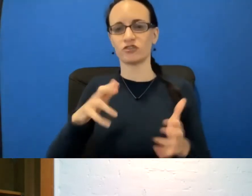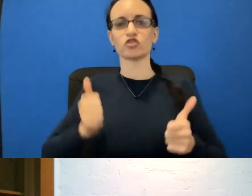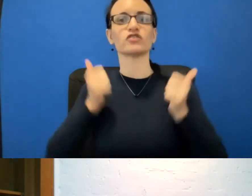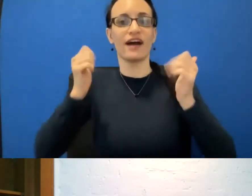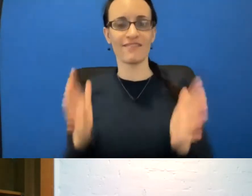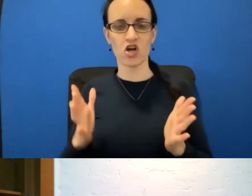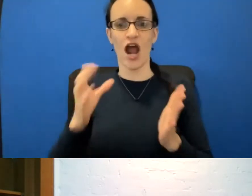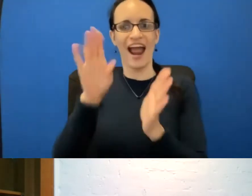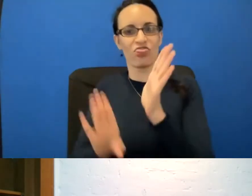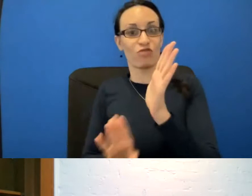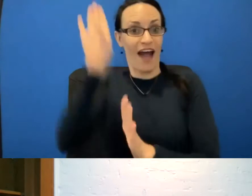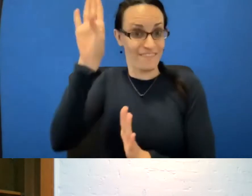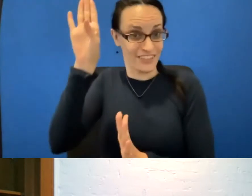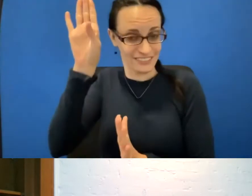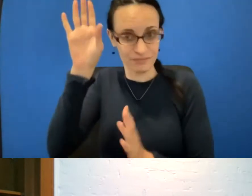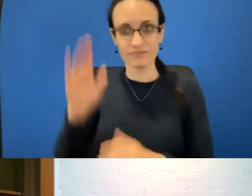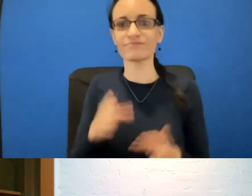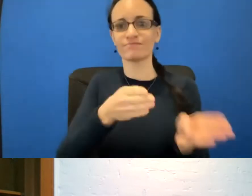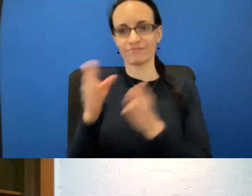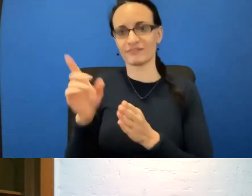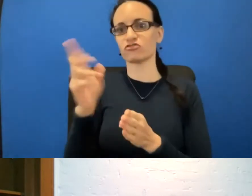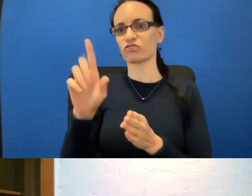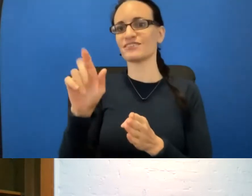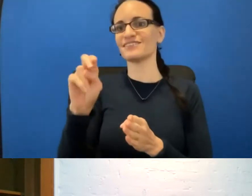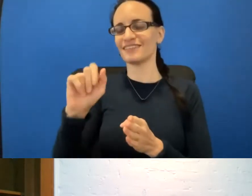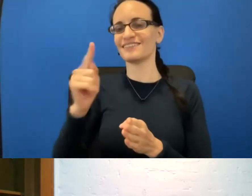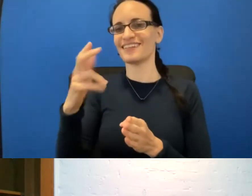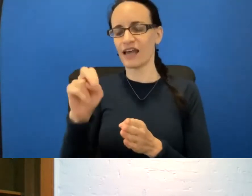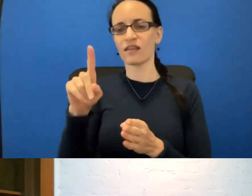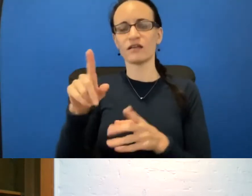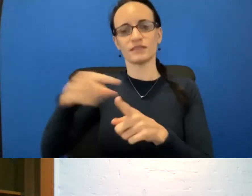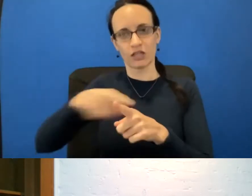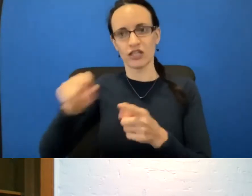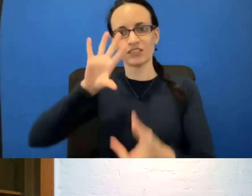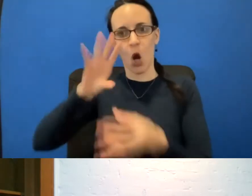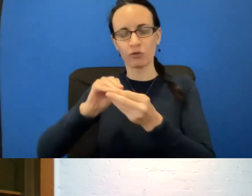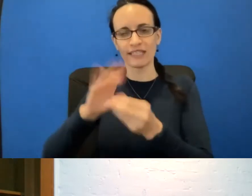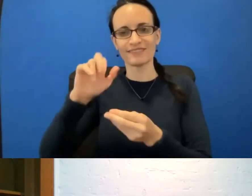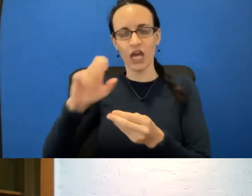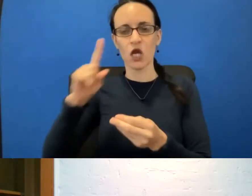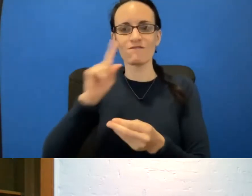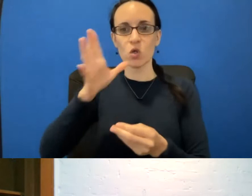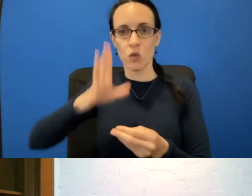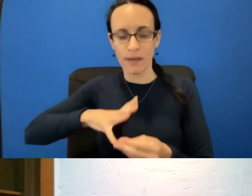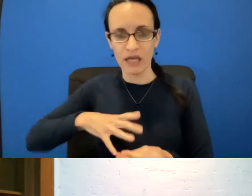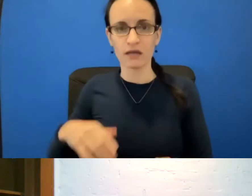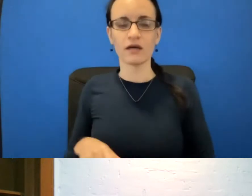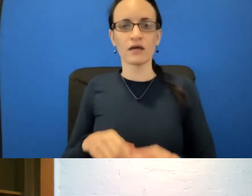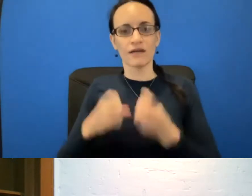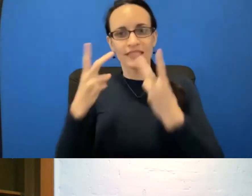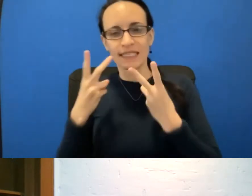thriver. Dr. Lena Nathan specializes in comprehensive care for women, including well women visits, obstetrics,